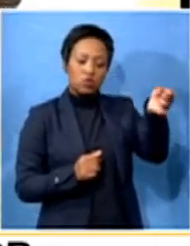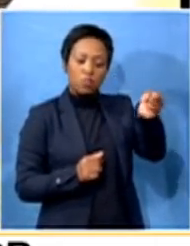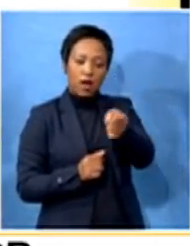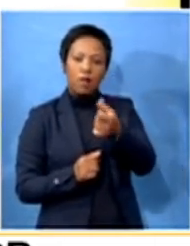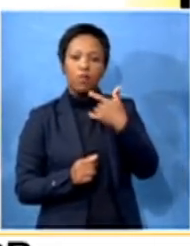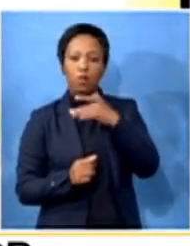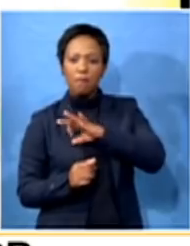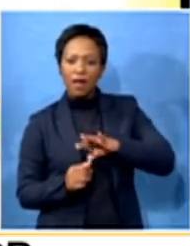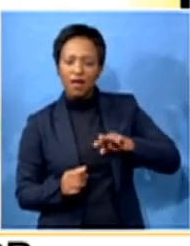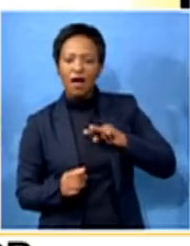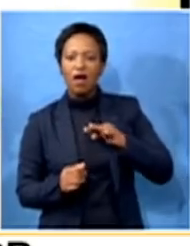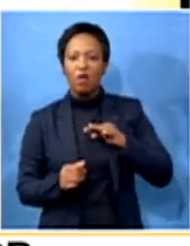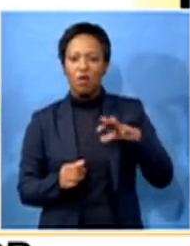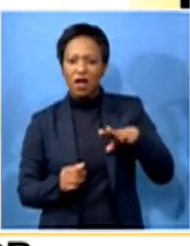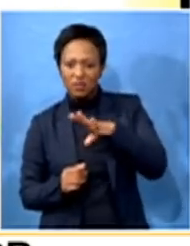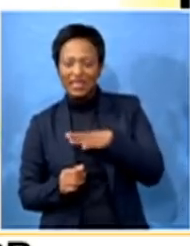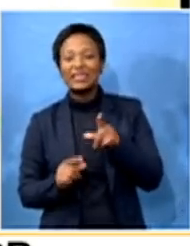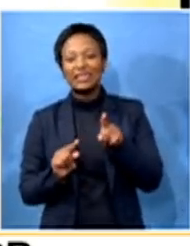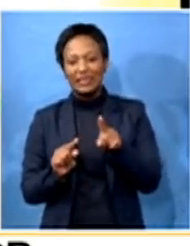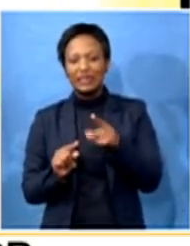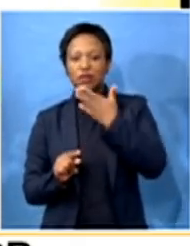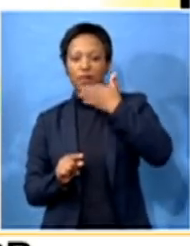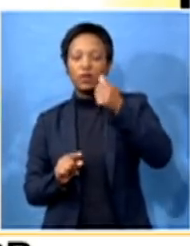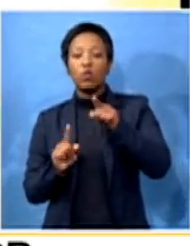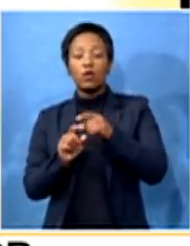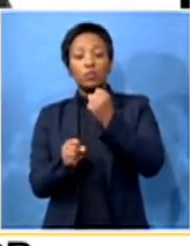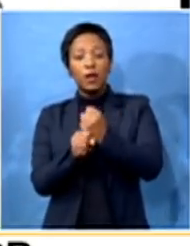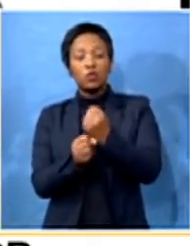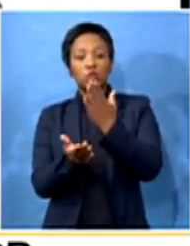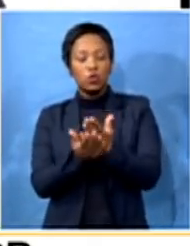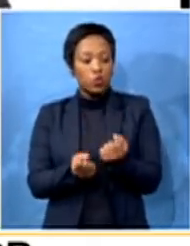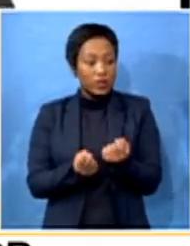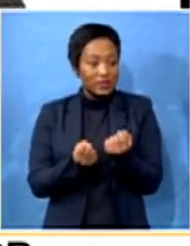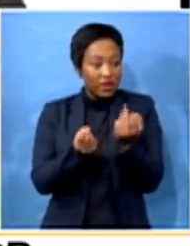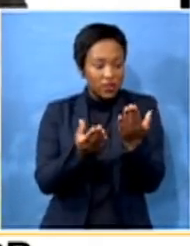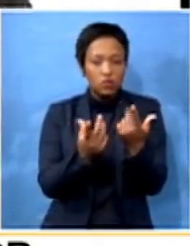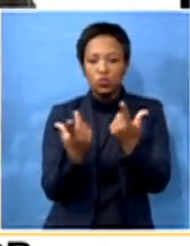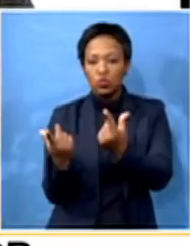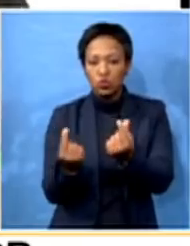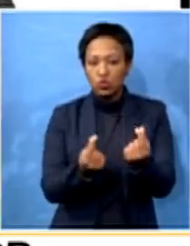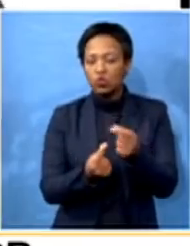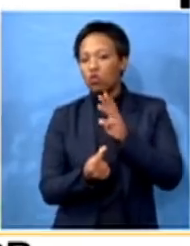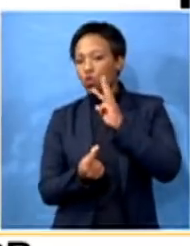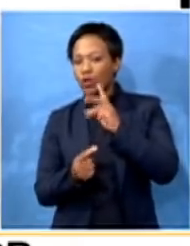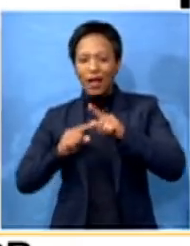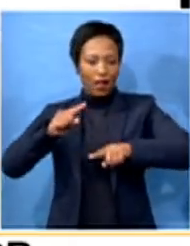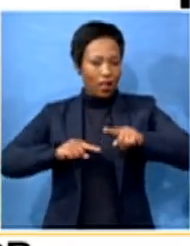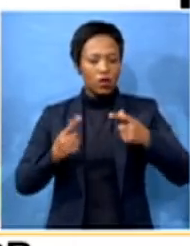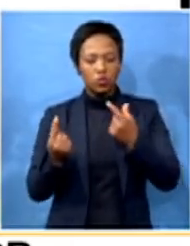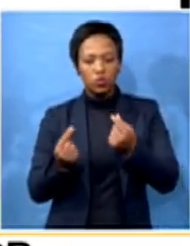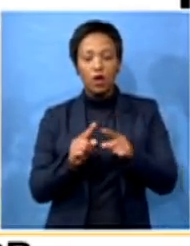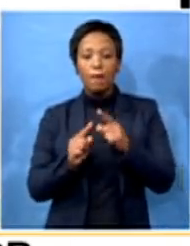amongst ourselves to ensure that service delivery is indeed taken to our people. So in our understanding as an organization,